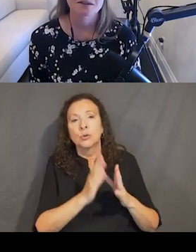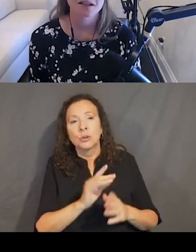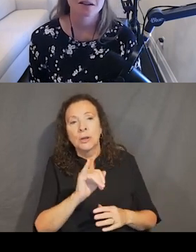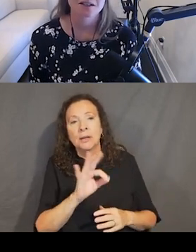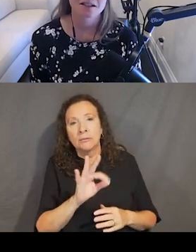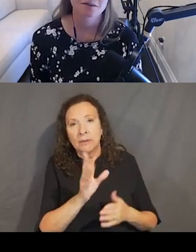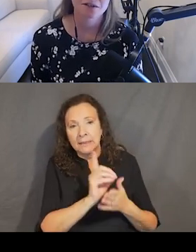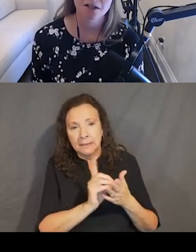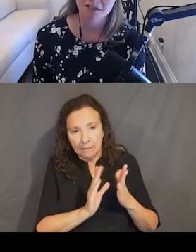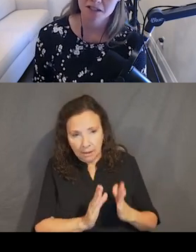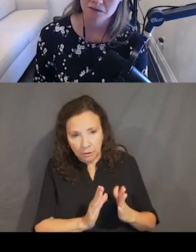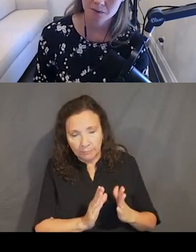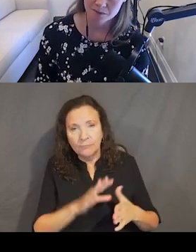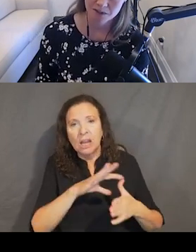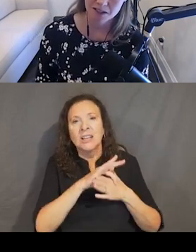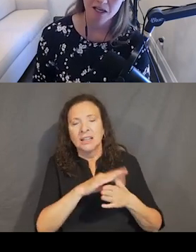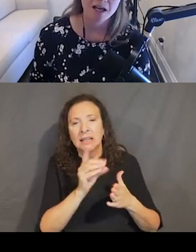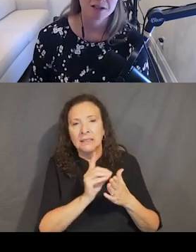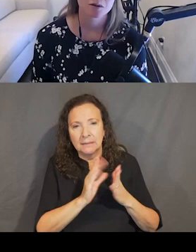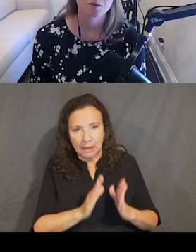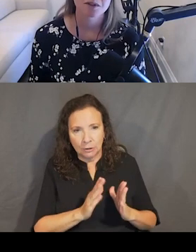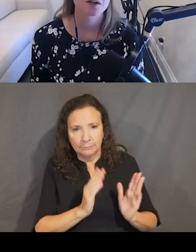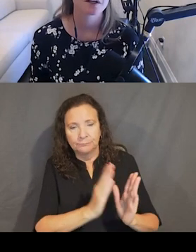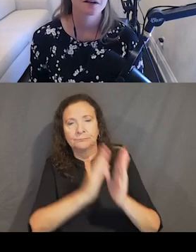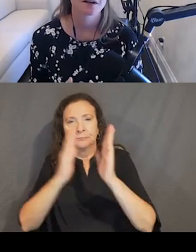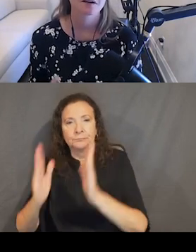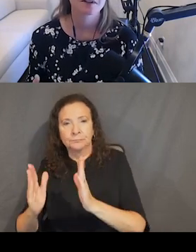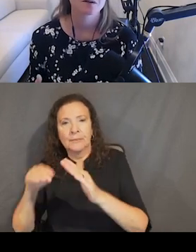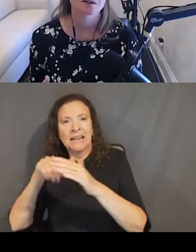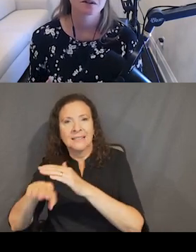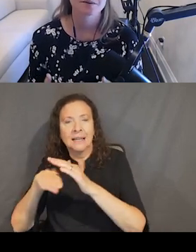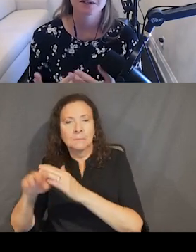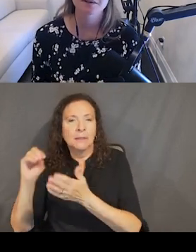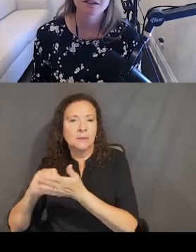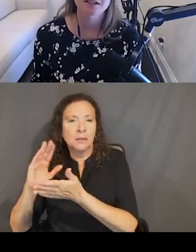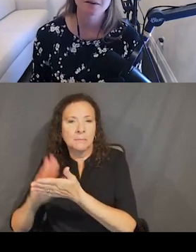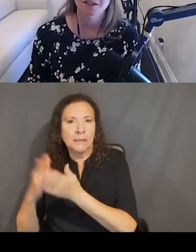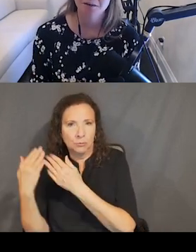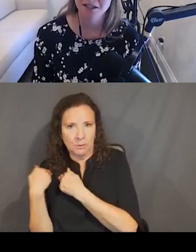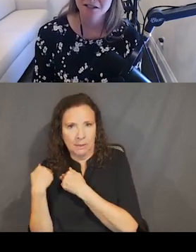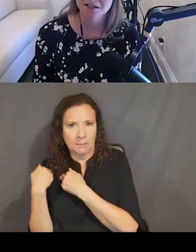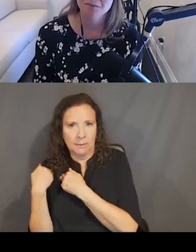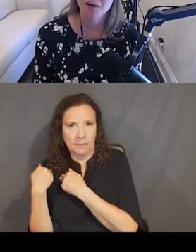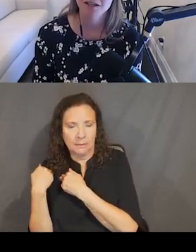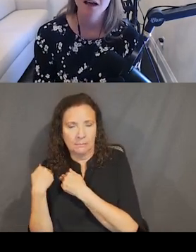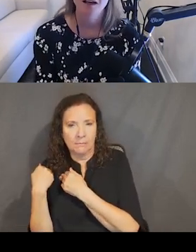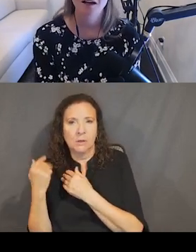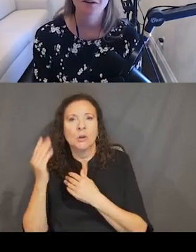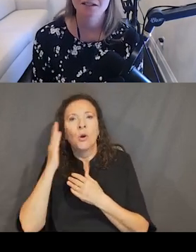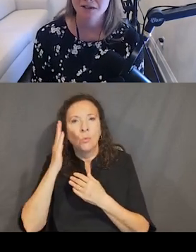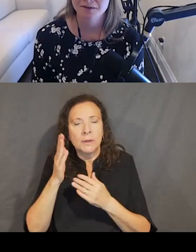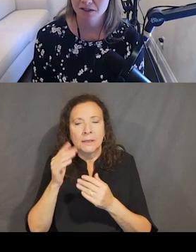second column is titled accessible documentation responsibilities. And so we'll look at the individual responsibilities from a documentation standpoint